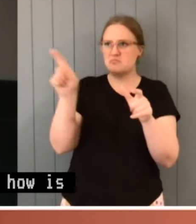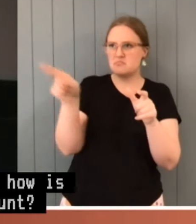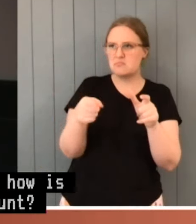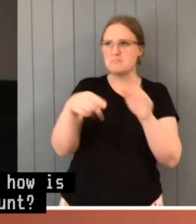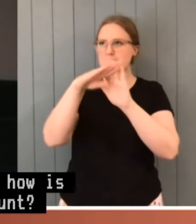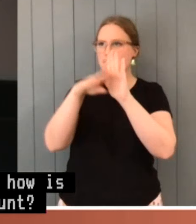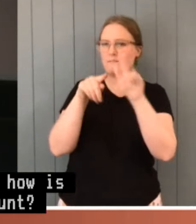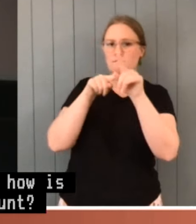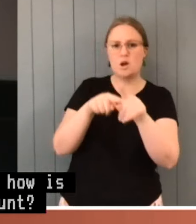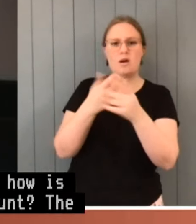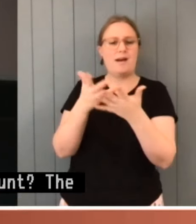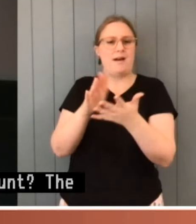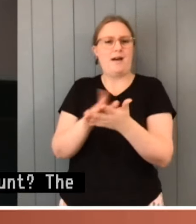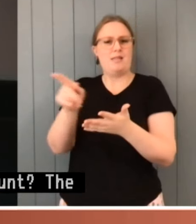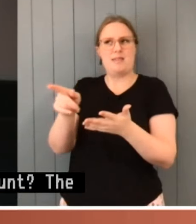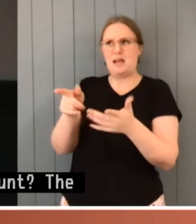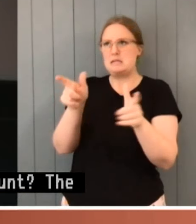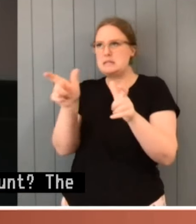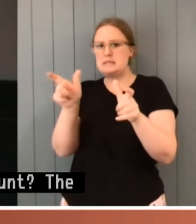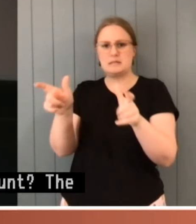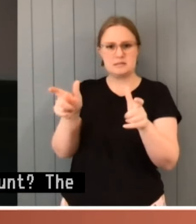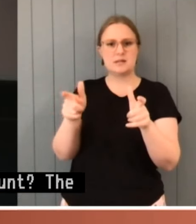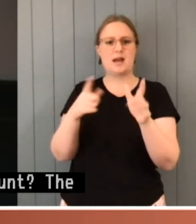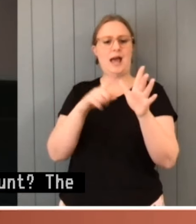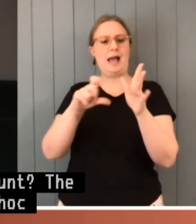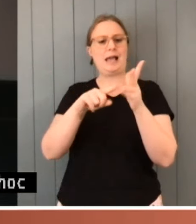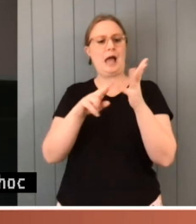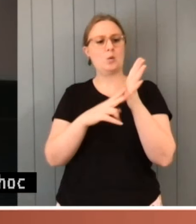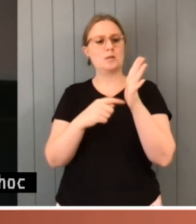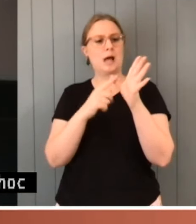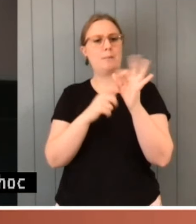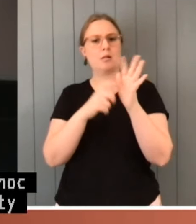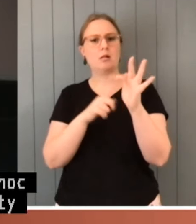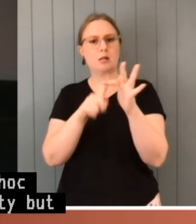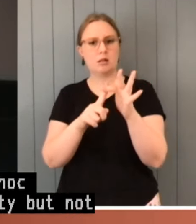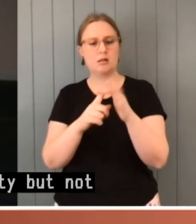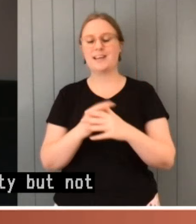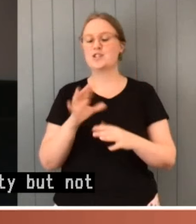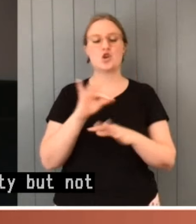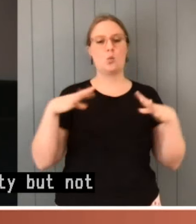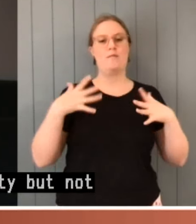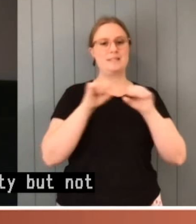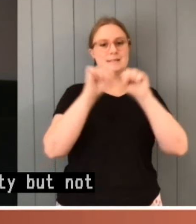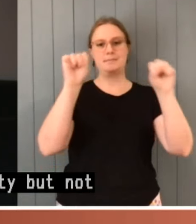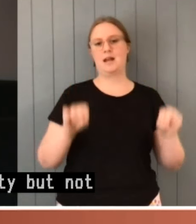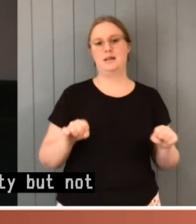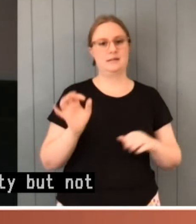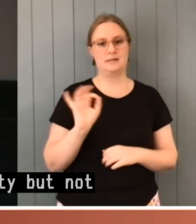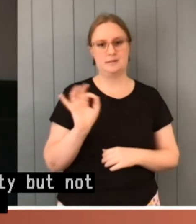of accountability. It is not systematic. Ultimately, as Harry Evans said after Combe, it's the Parliament.